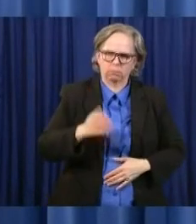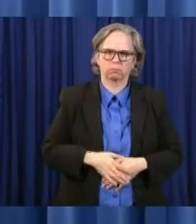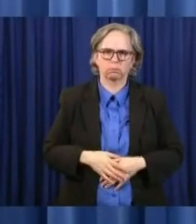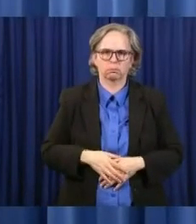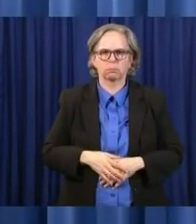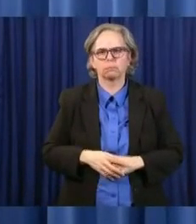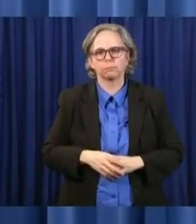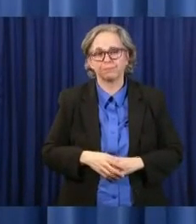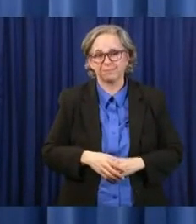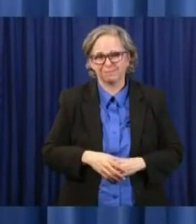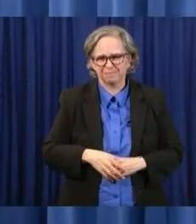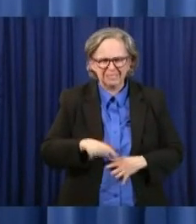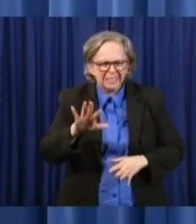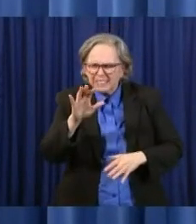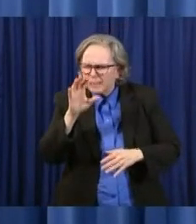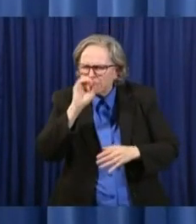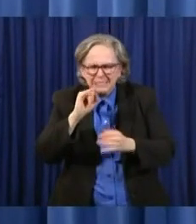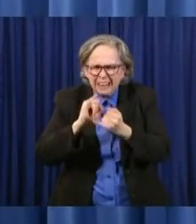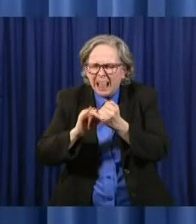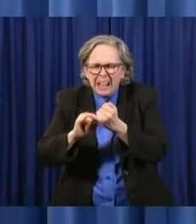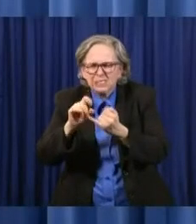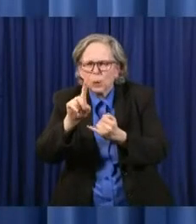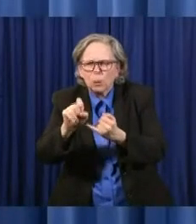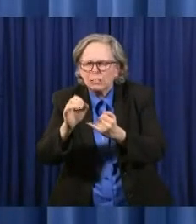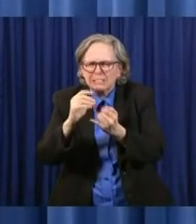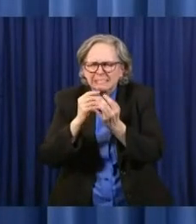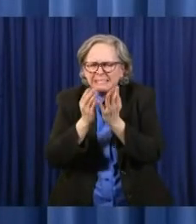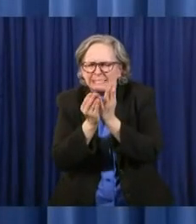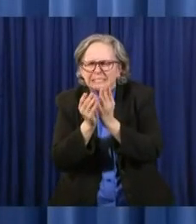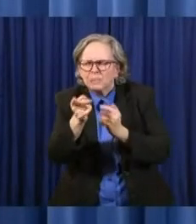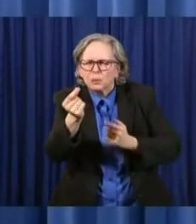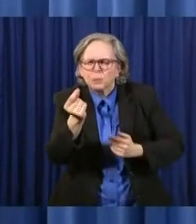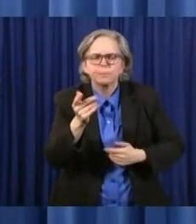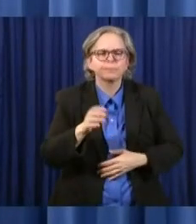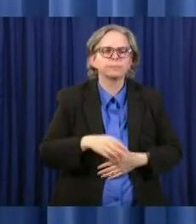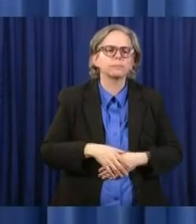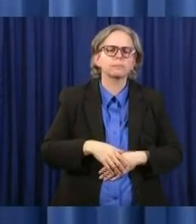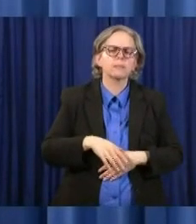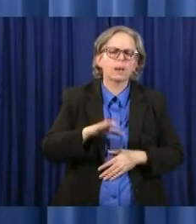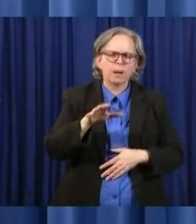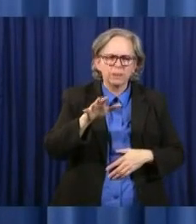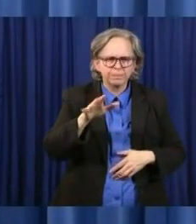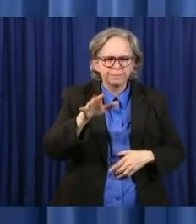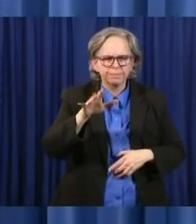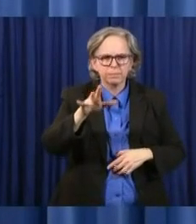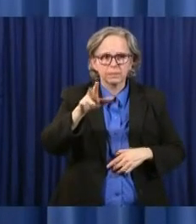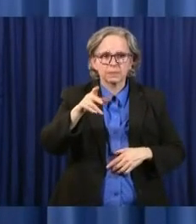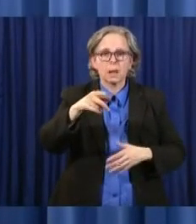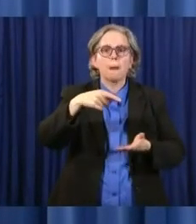I missed the last part of the question. I apologize. Yeah, payment transfers.